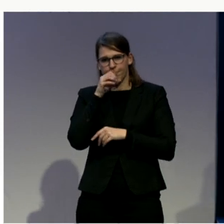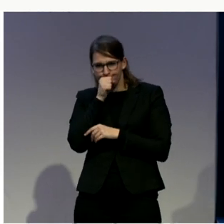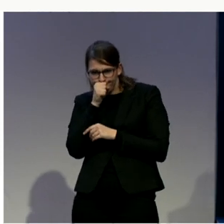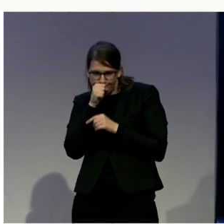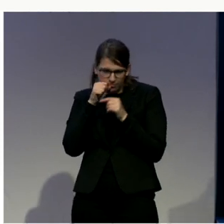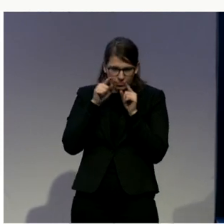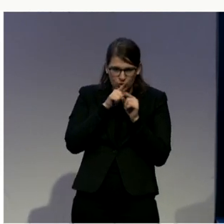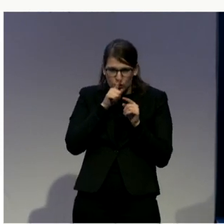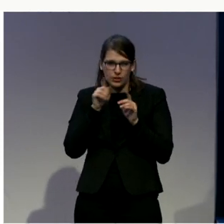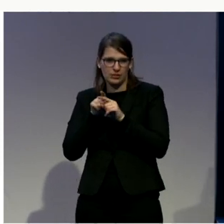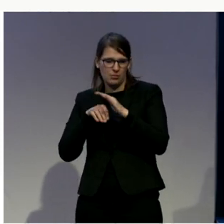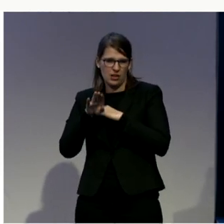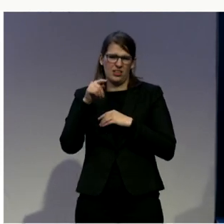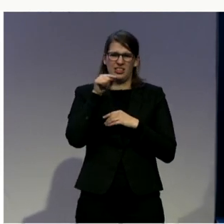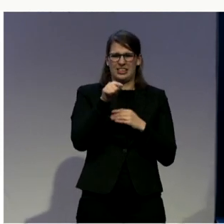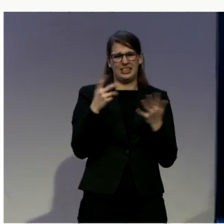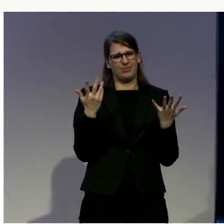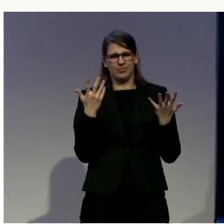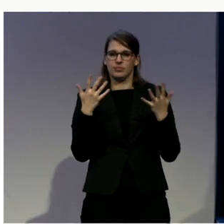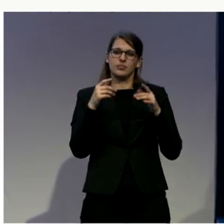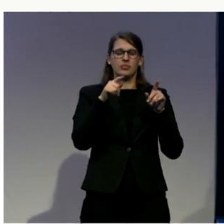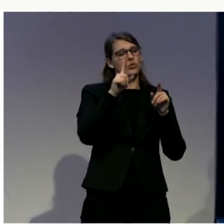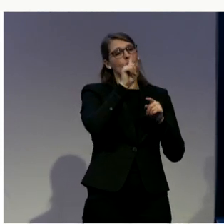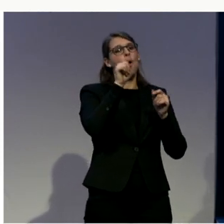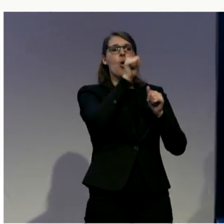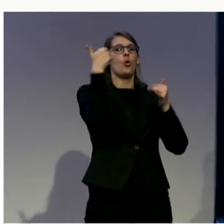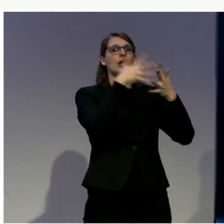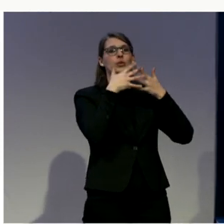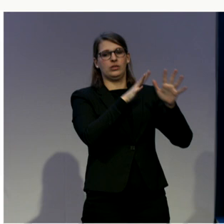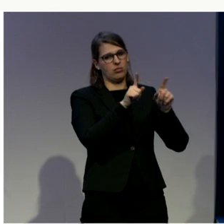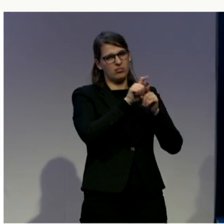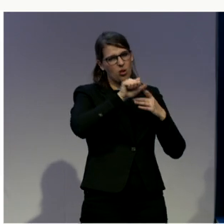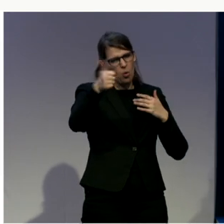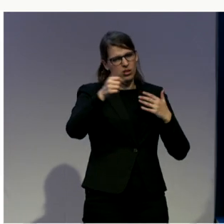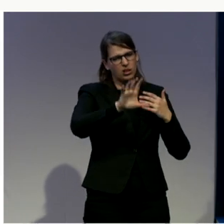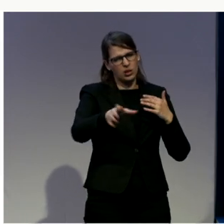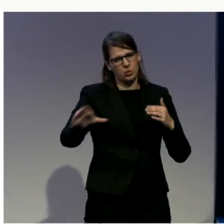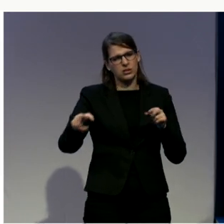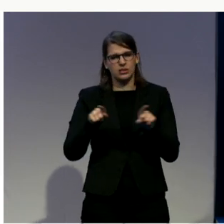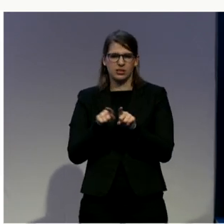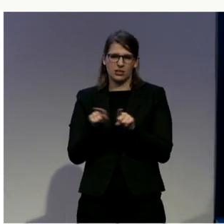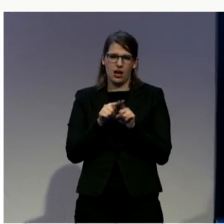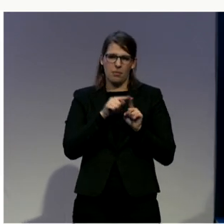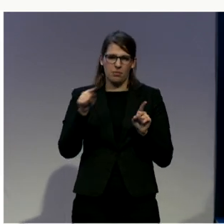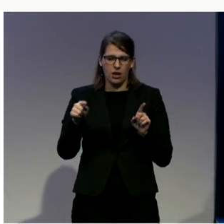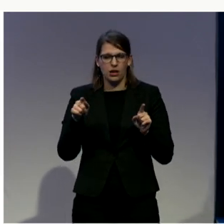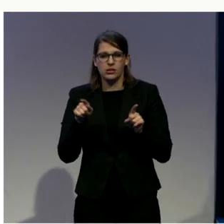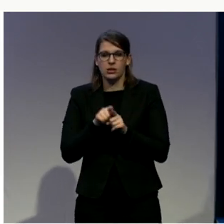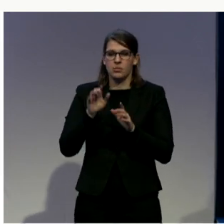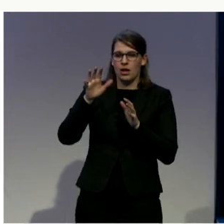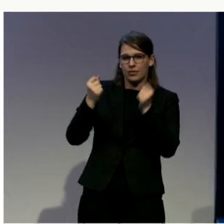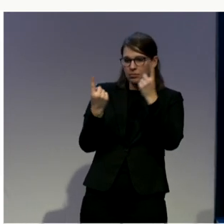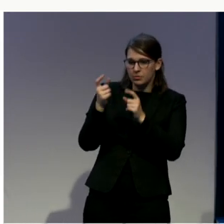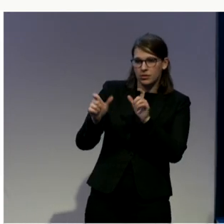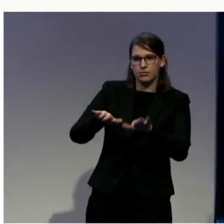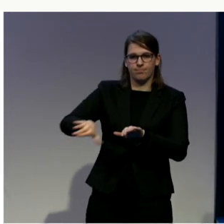places, that people with disabilities are marginalized. And as one of the marginalized community are more likely to be caught up